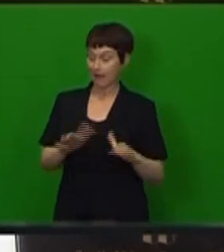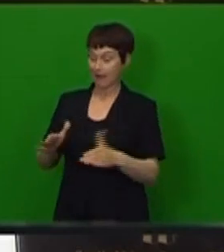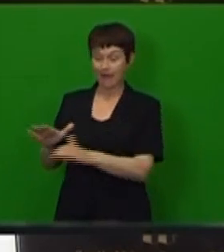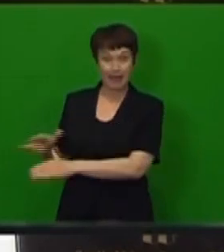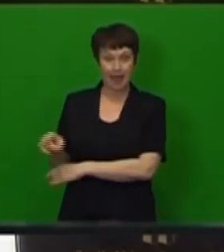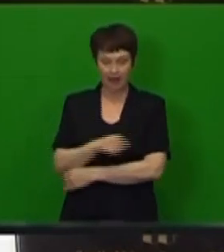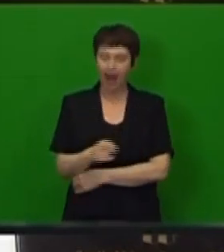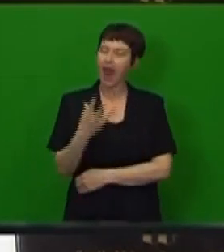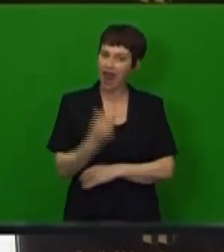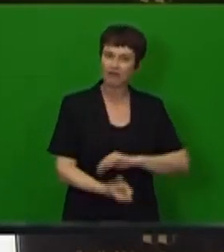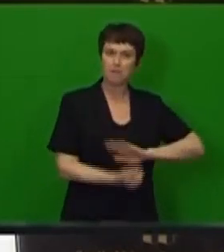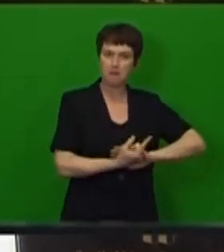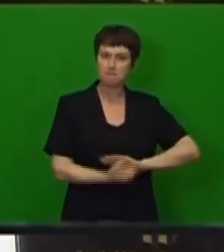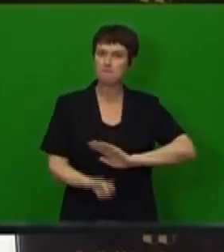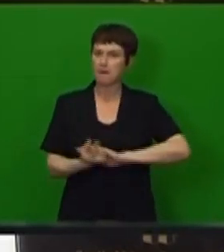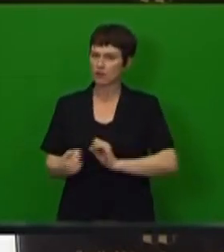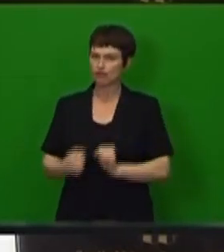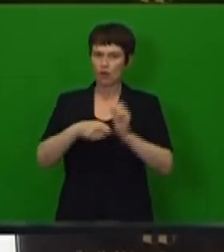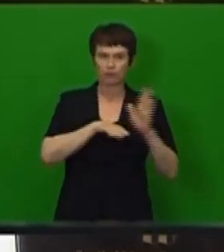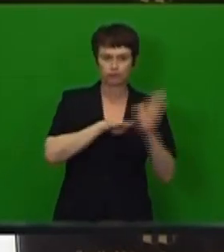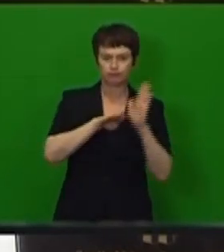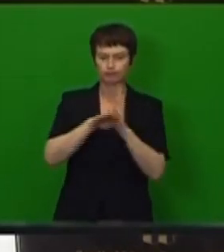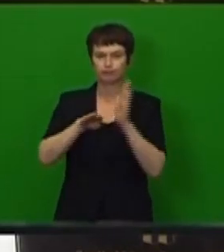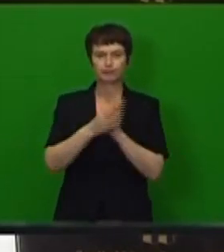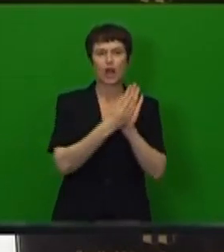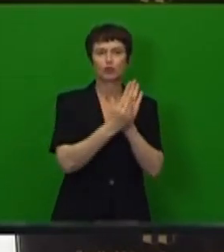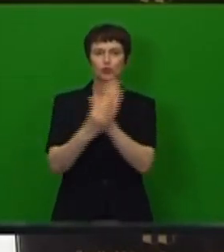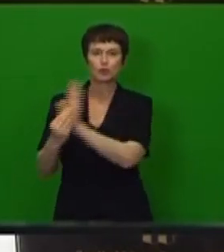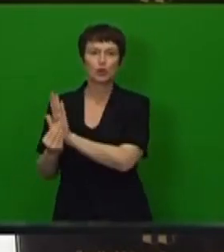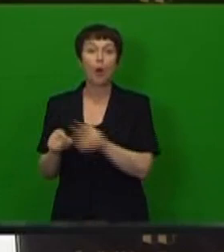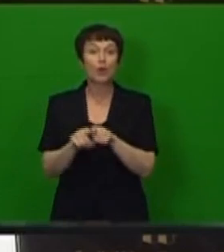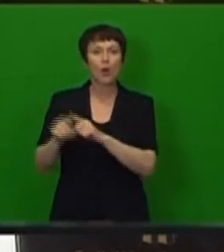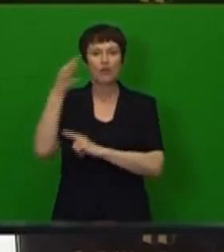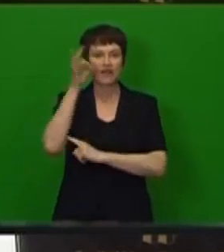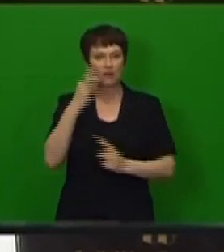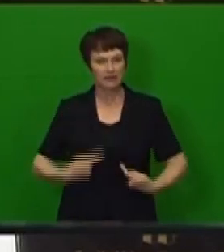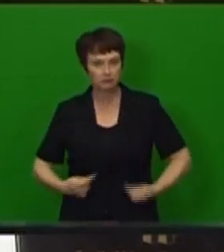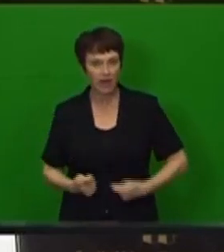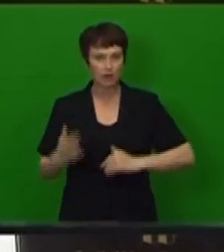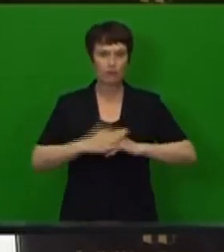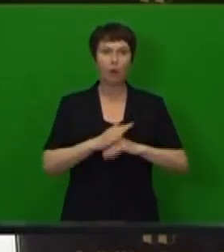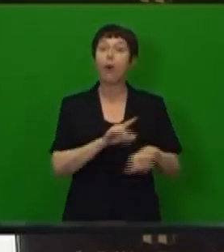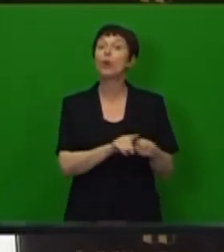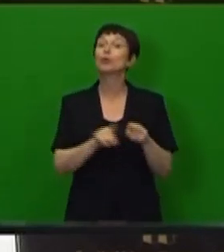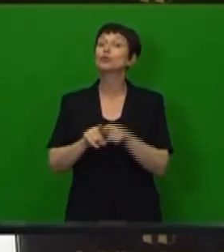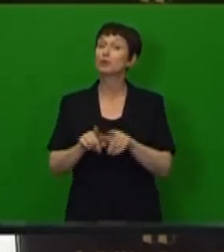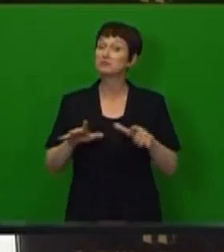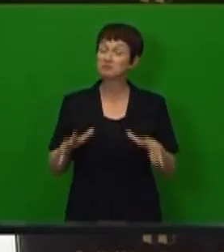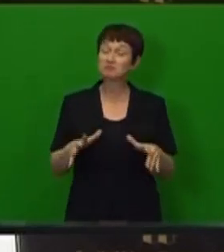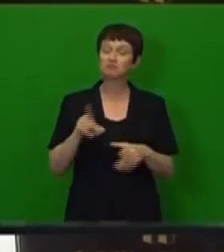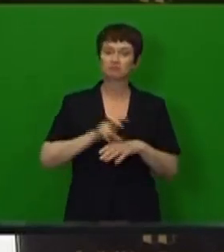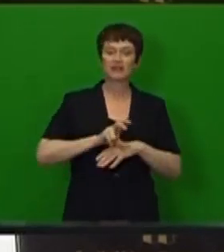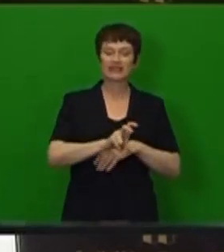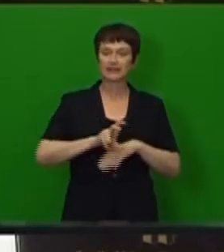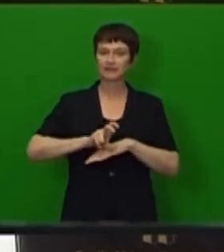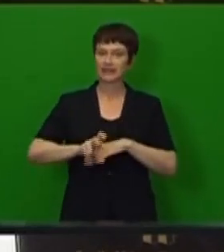and government consumption spending. However, longer term weakness in most sectors remains a